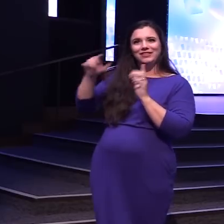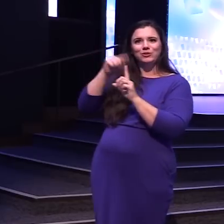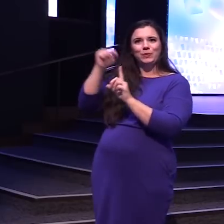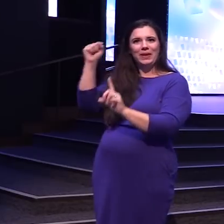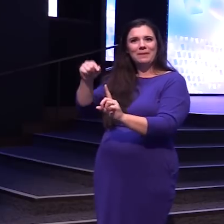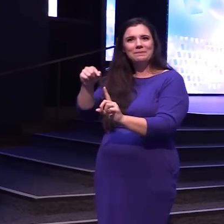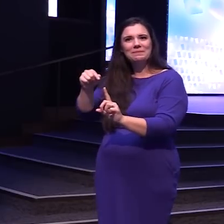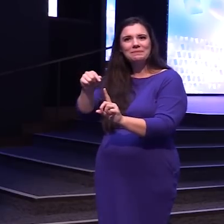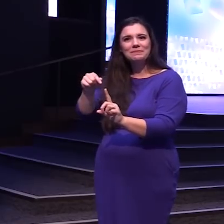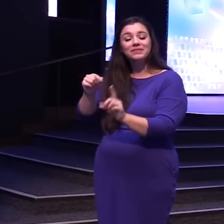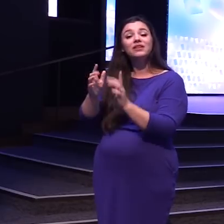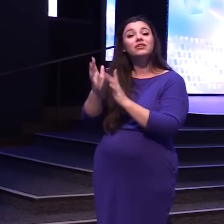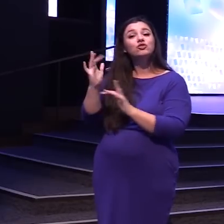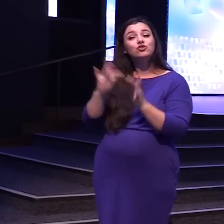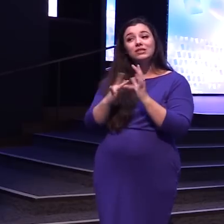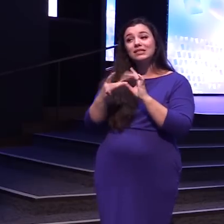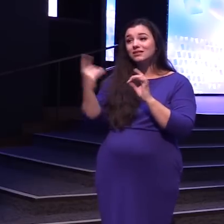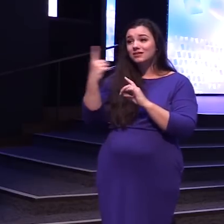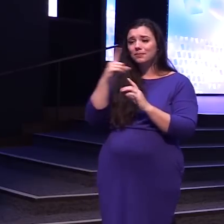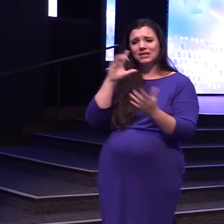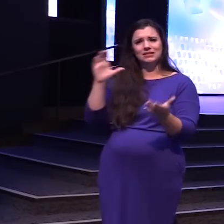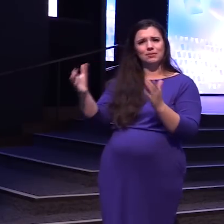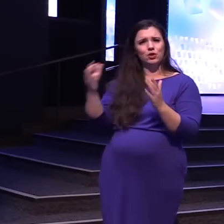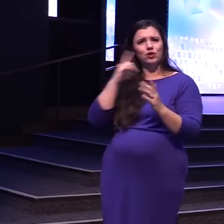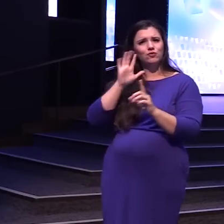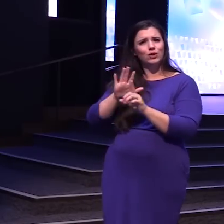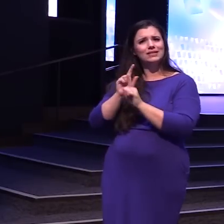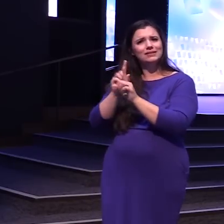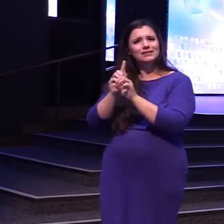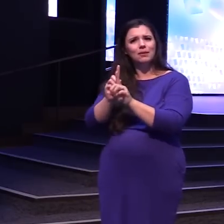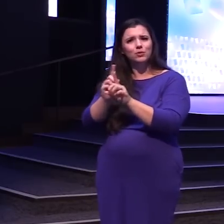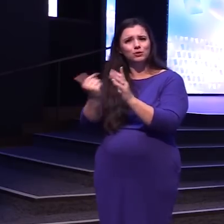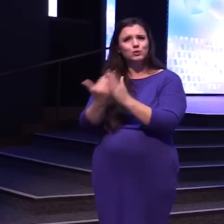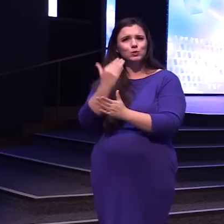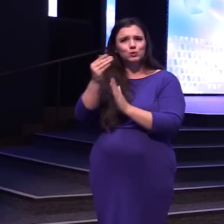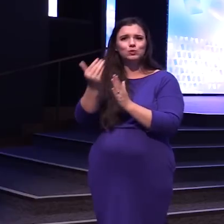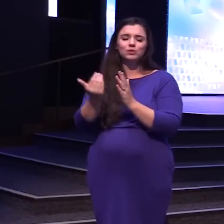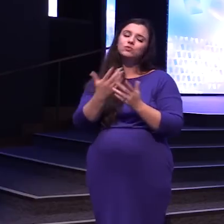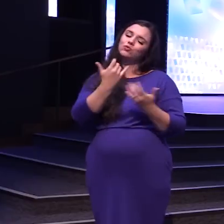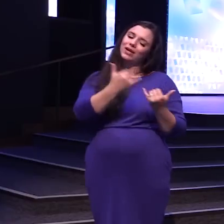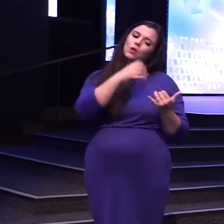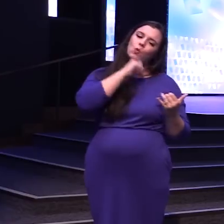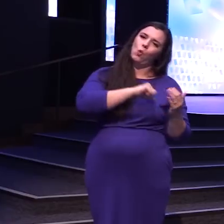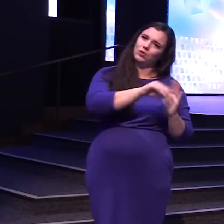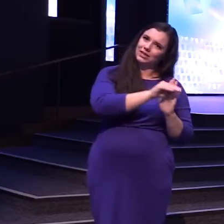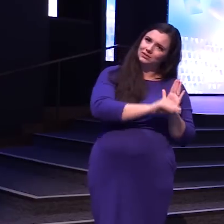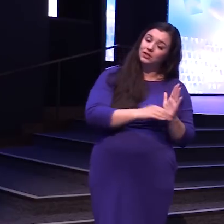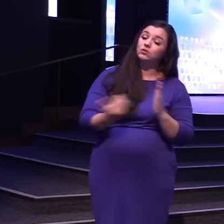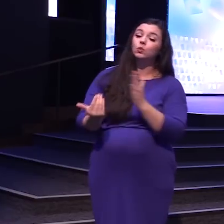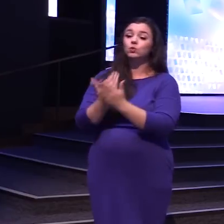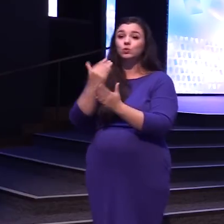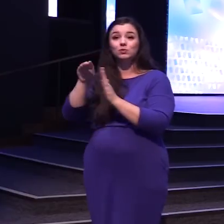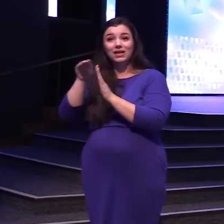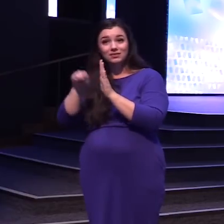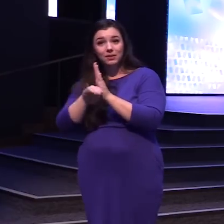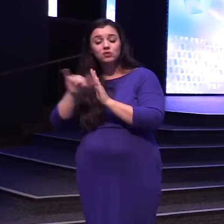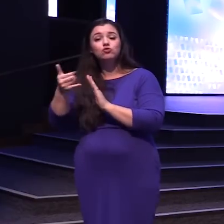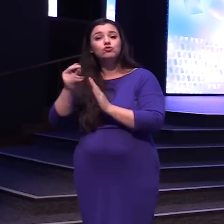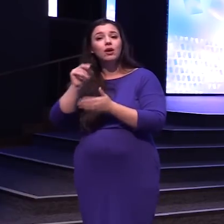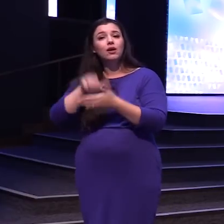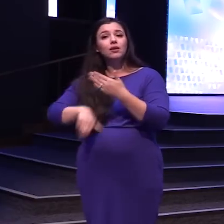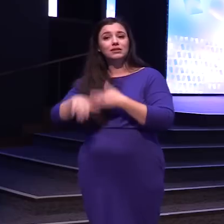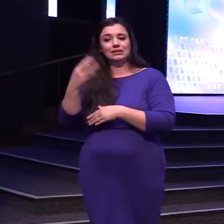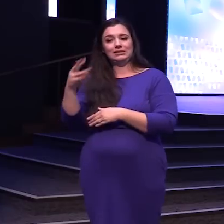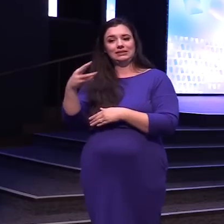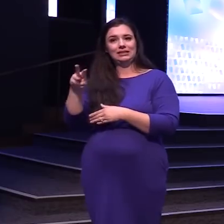Jesus actually Says something Very similar To his disciples In the New Testament So right now We're in the Old Testament In the New Testament In John 16